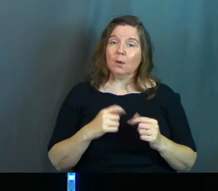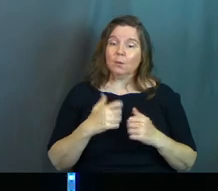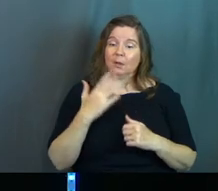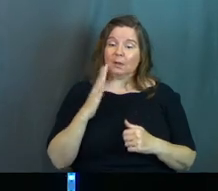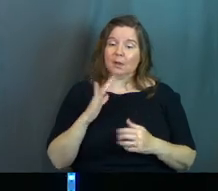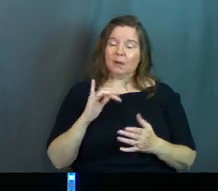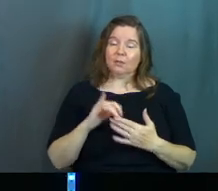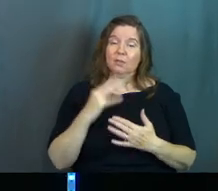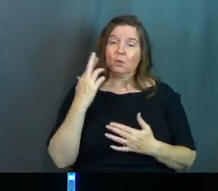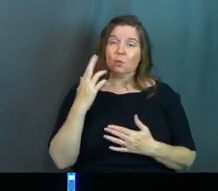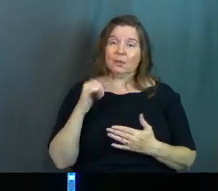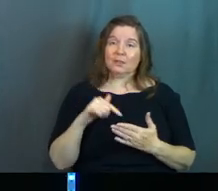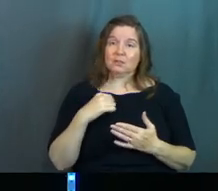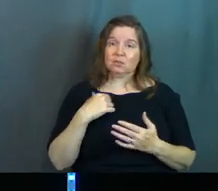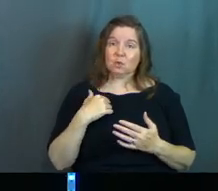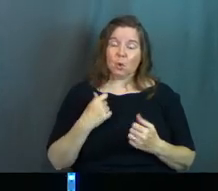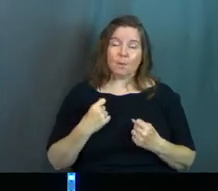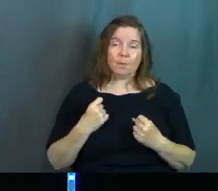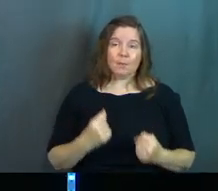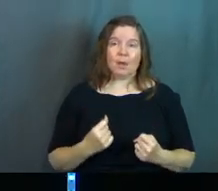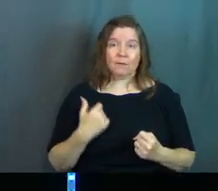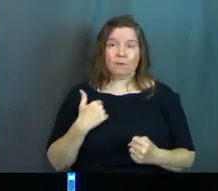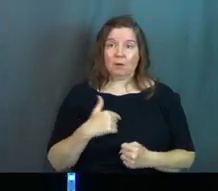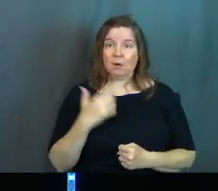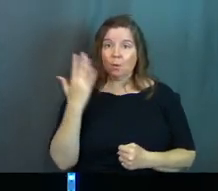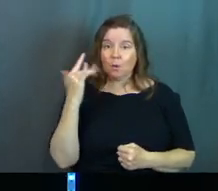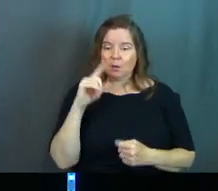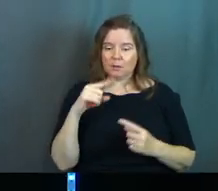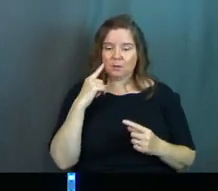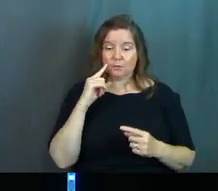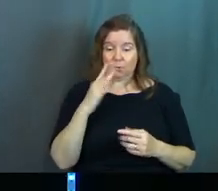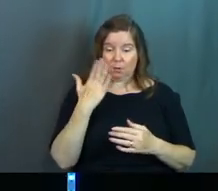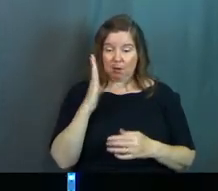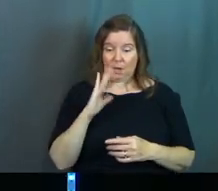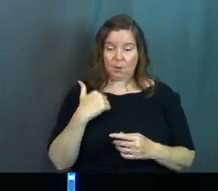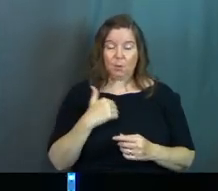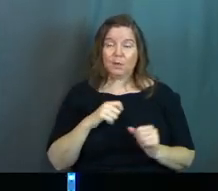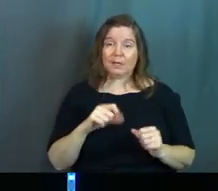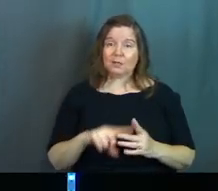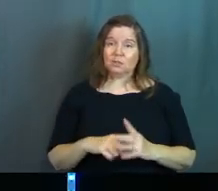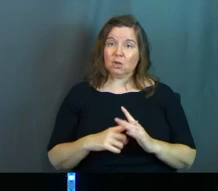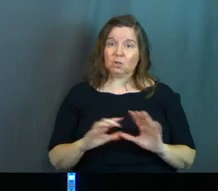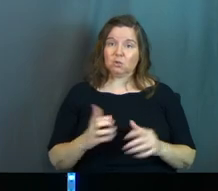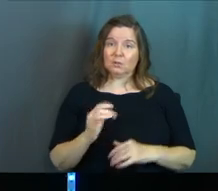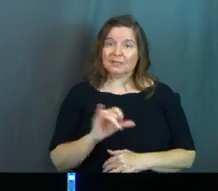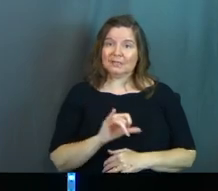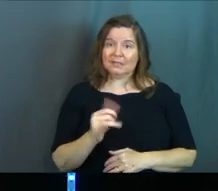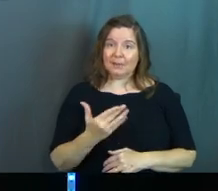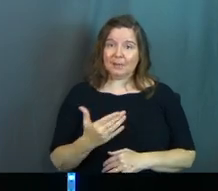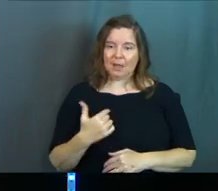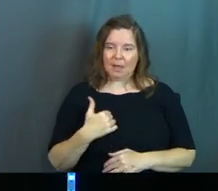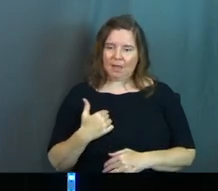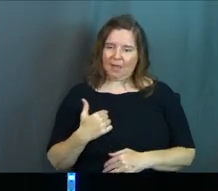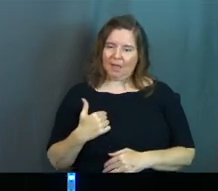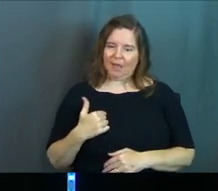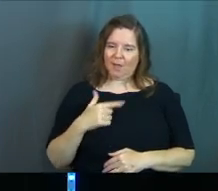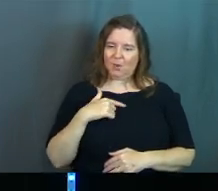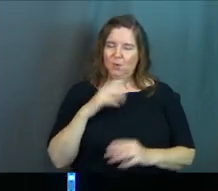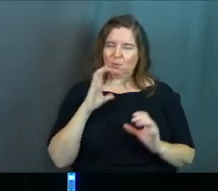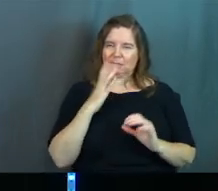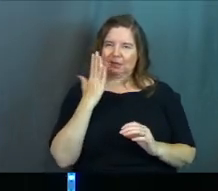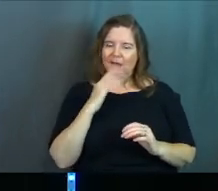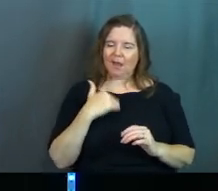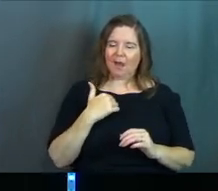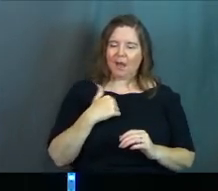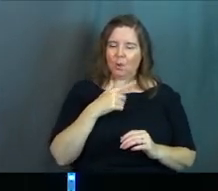comes to God, the reason this is so powerful for us is even when it comes to God, we can start to do the same thing. I'm the one who will seek